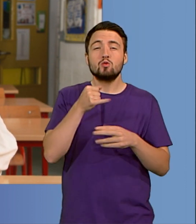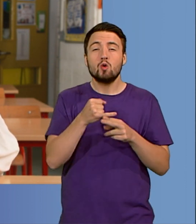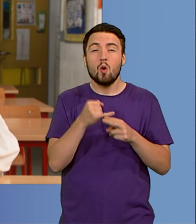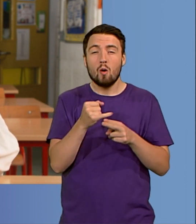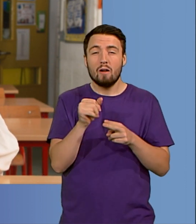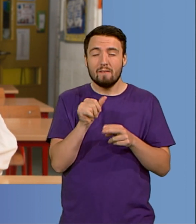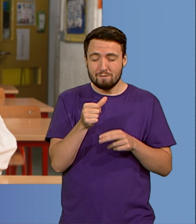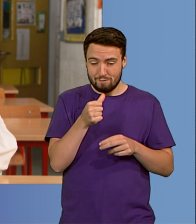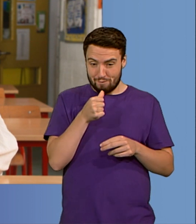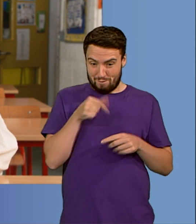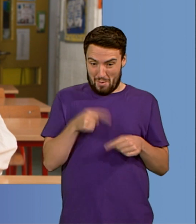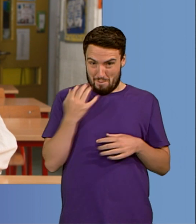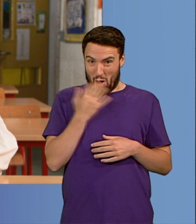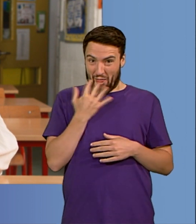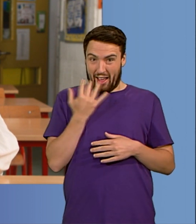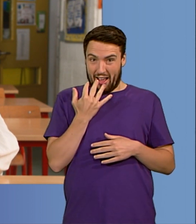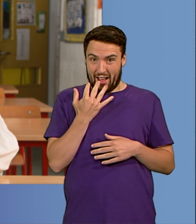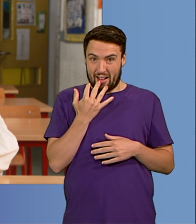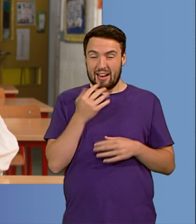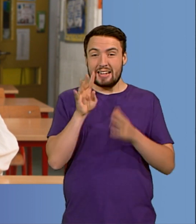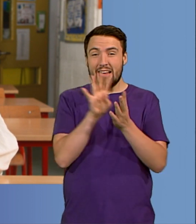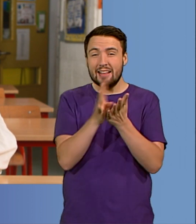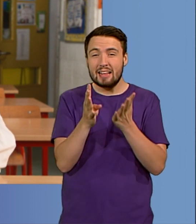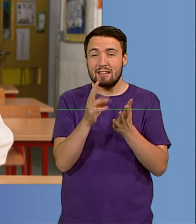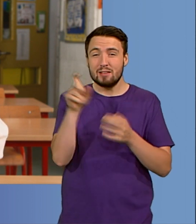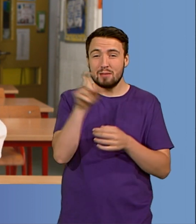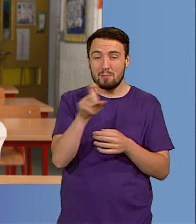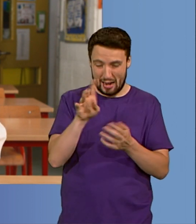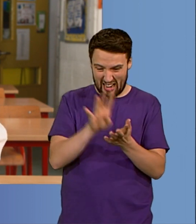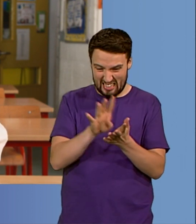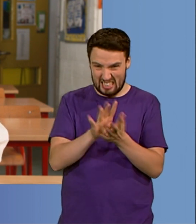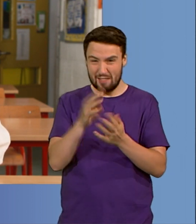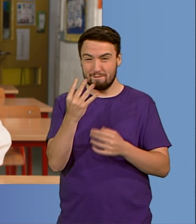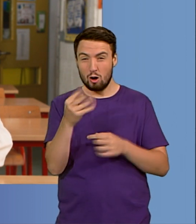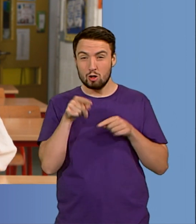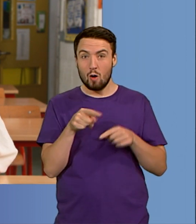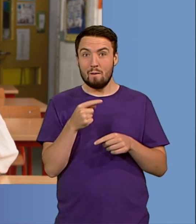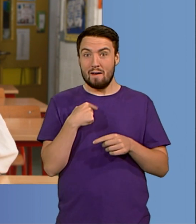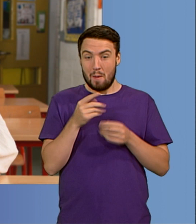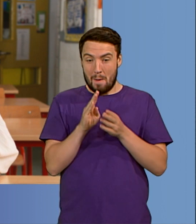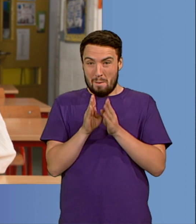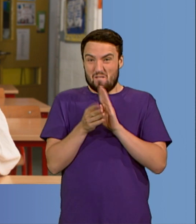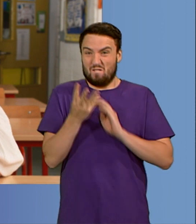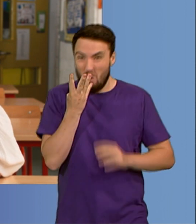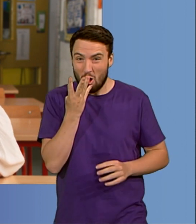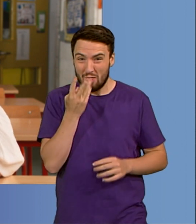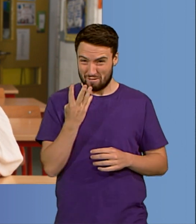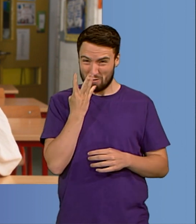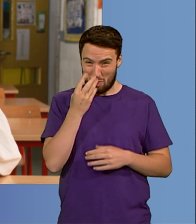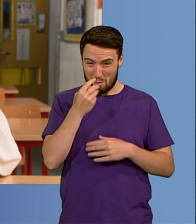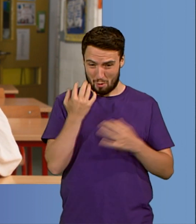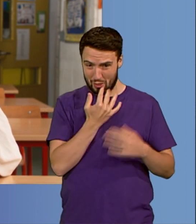19th of September 1994. Now you're probably trying to work out what age I am because you're really smart.